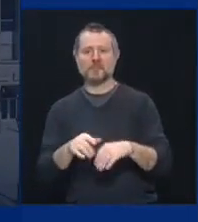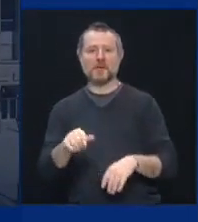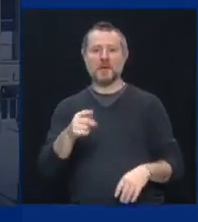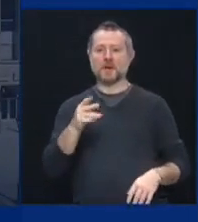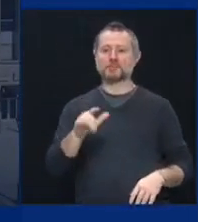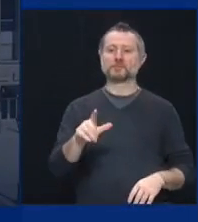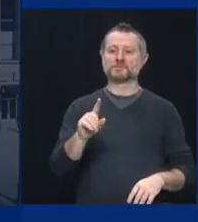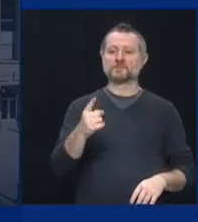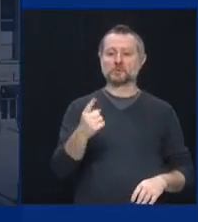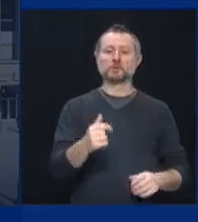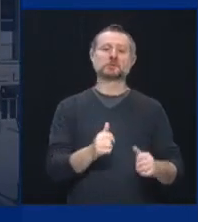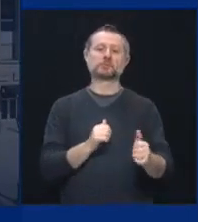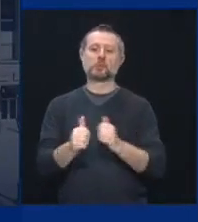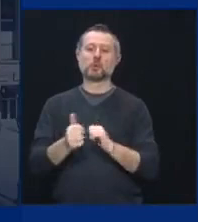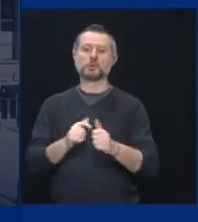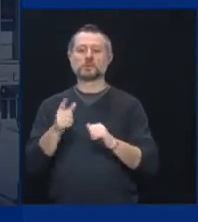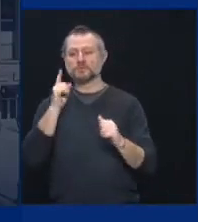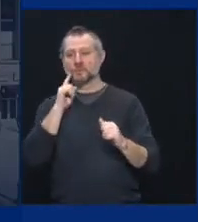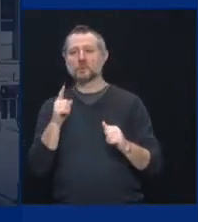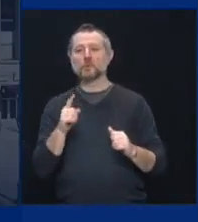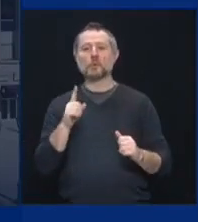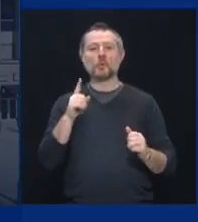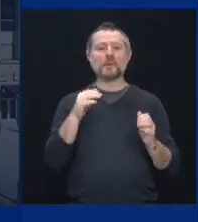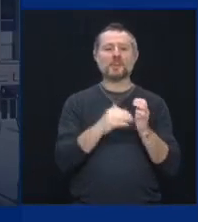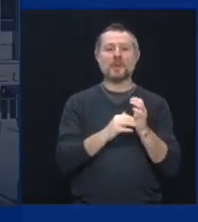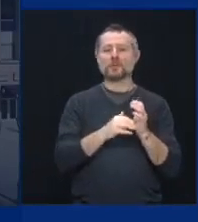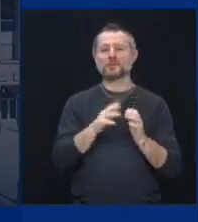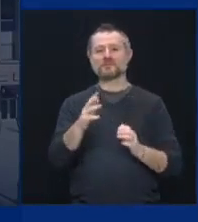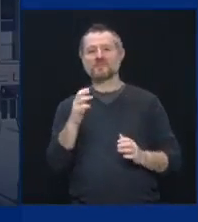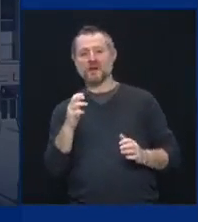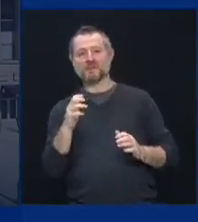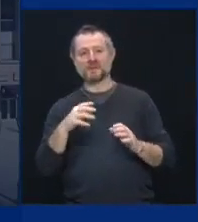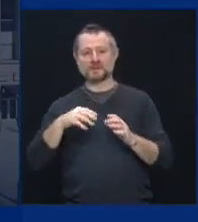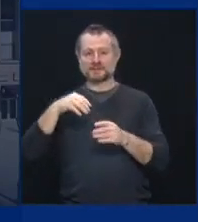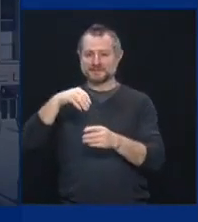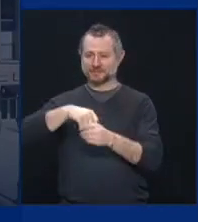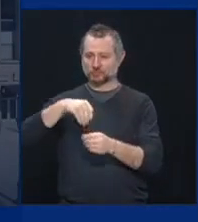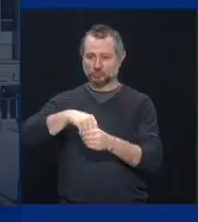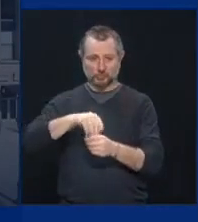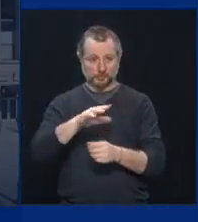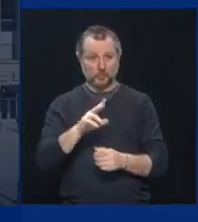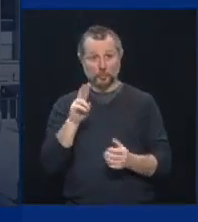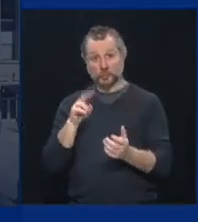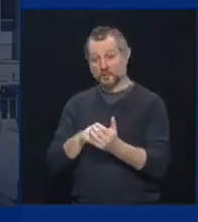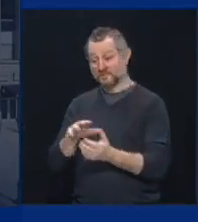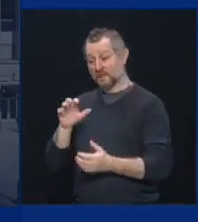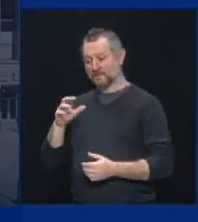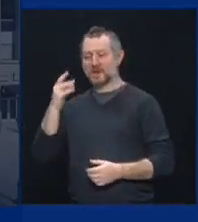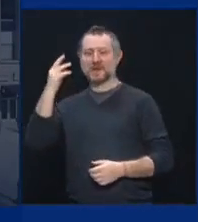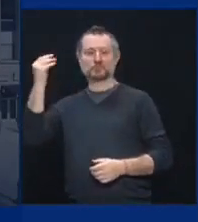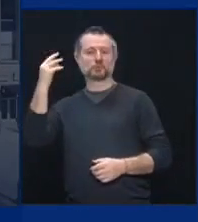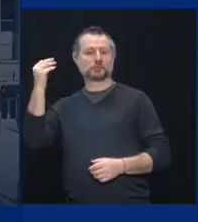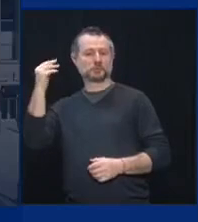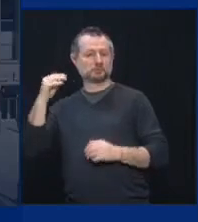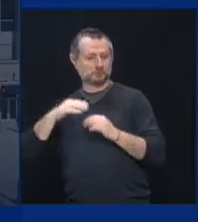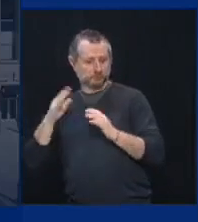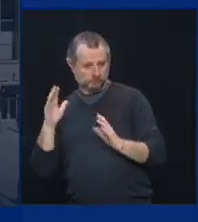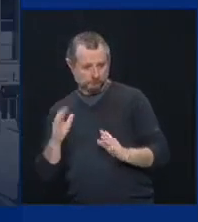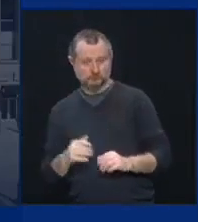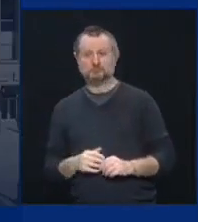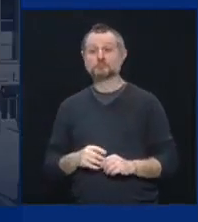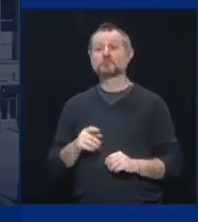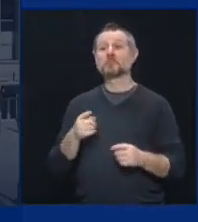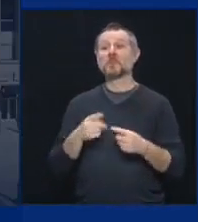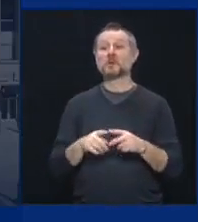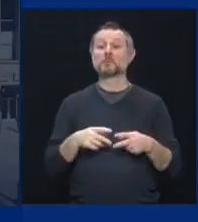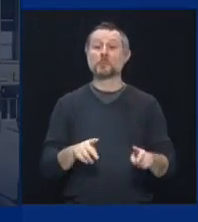venues with 1,500-plus indoor or 2,500-plus outdoor capacity. Indoor will do 10%